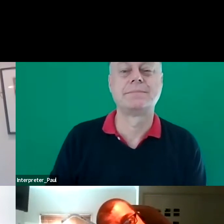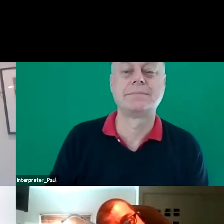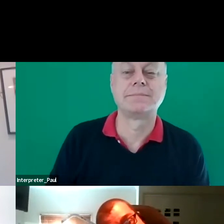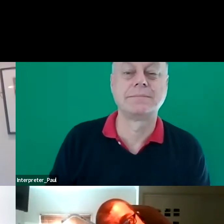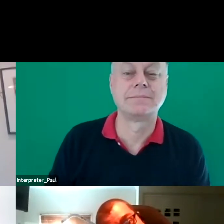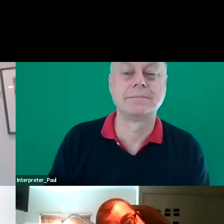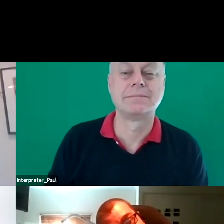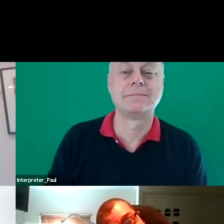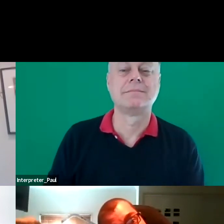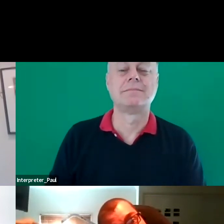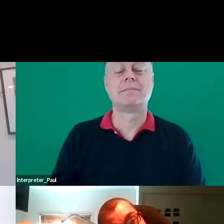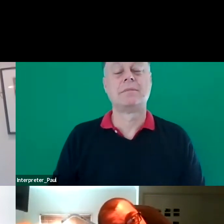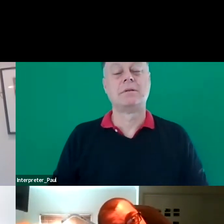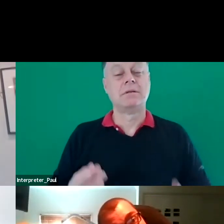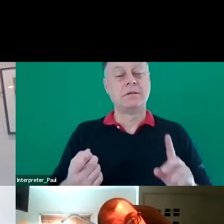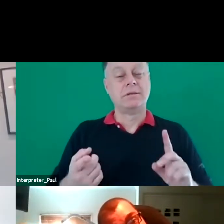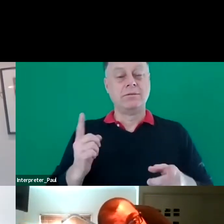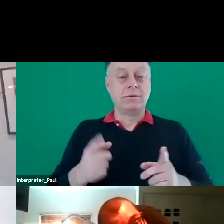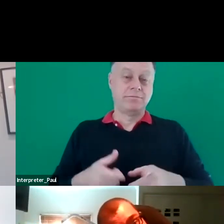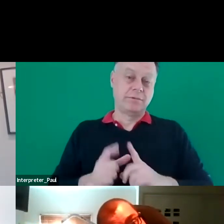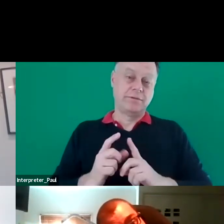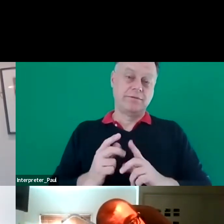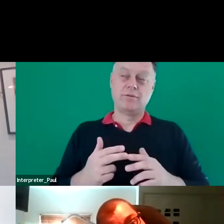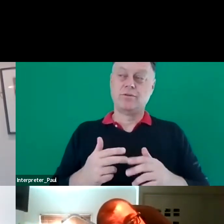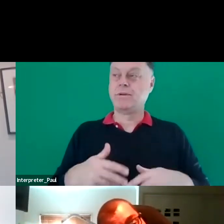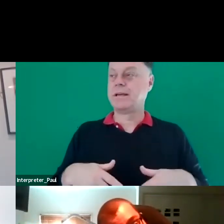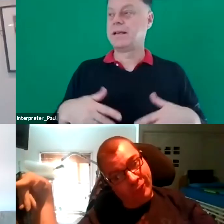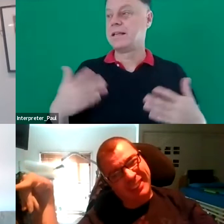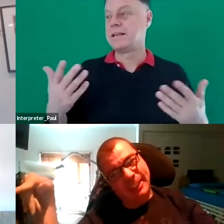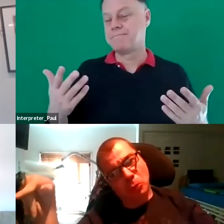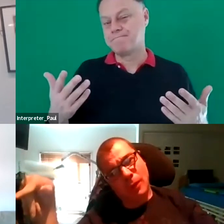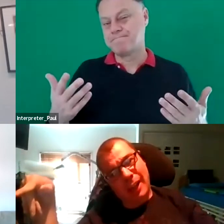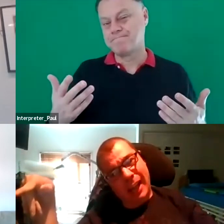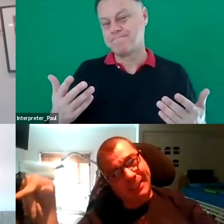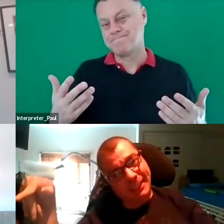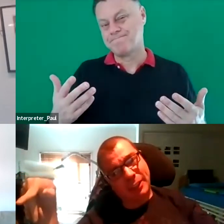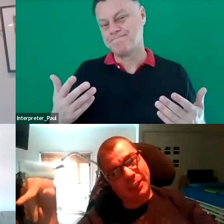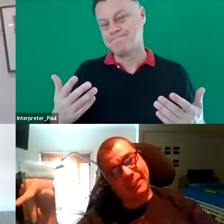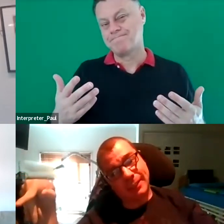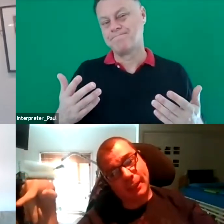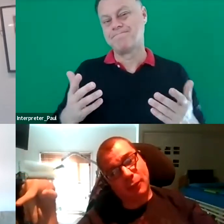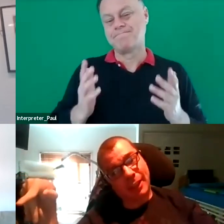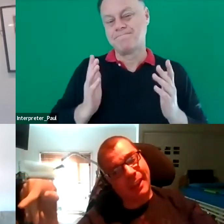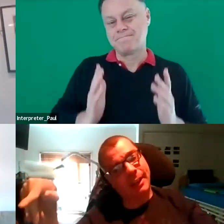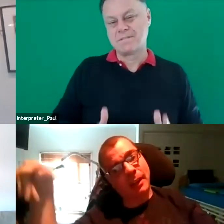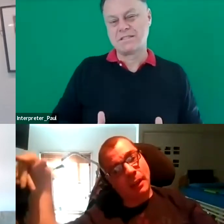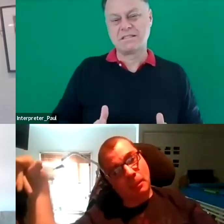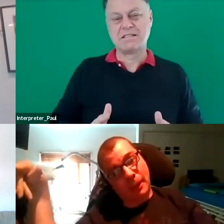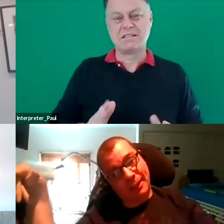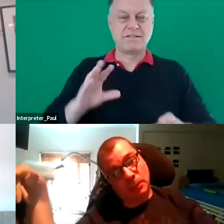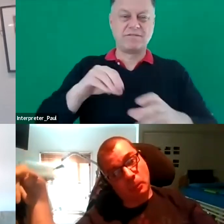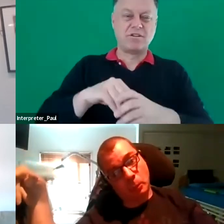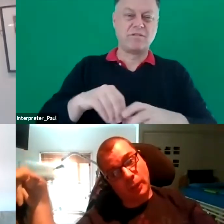at times for any sort of physical activities and stuff like that.